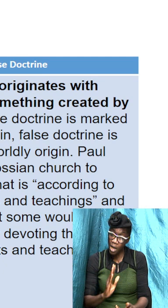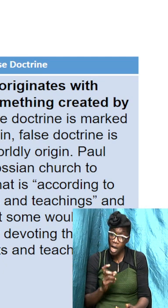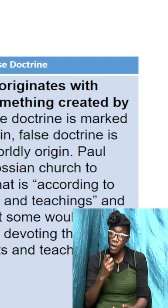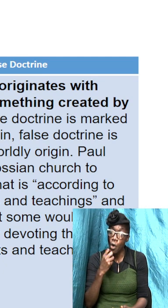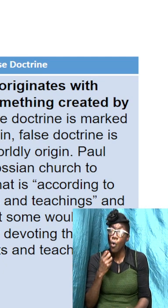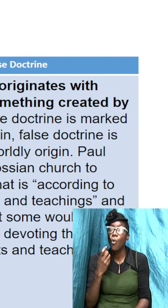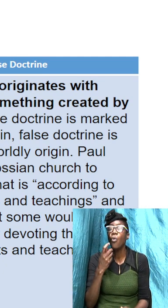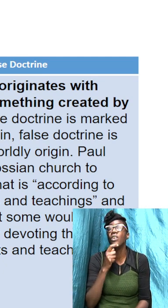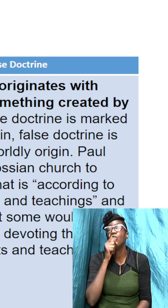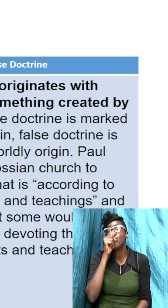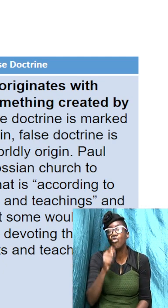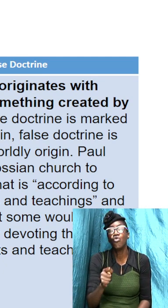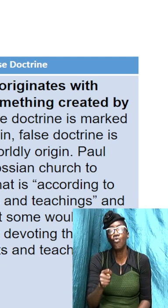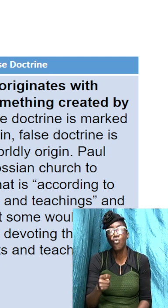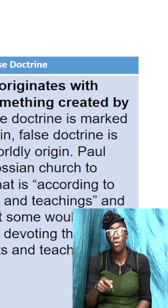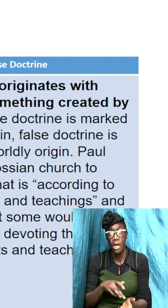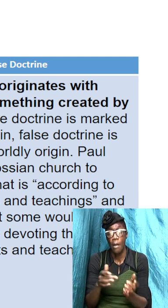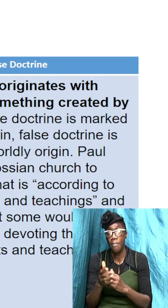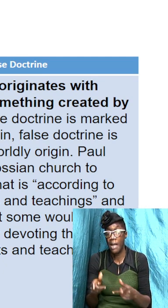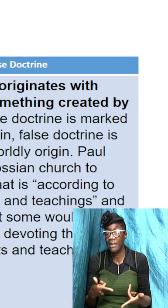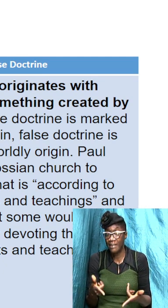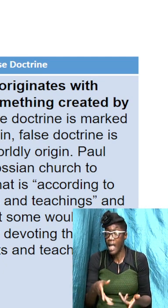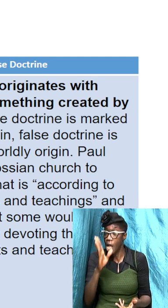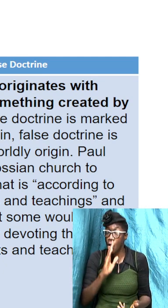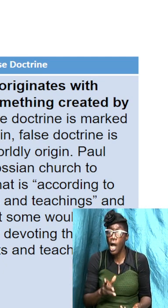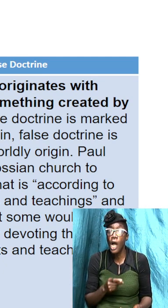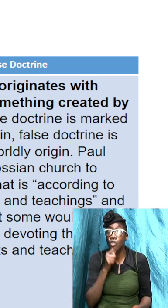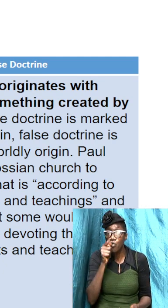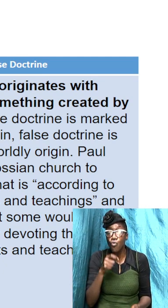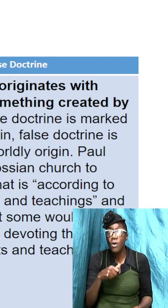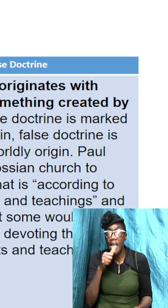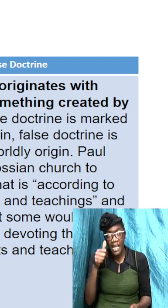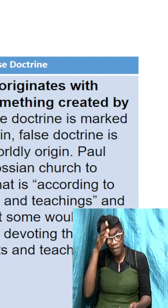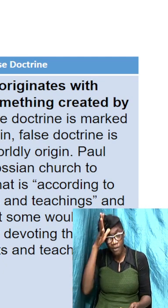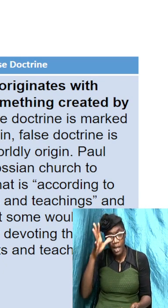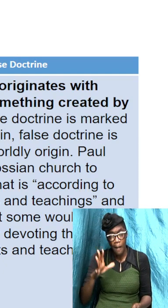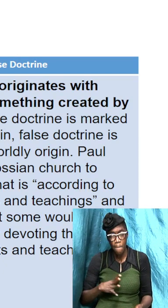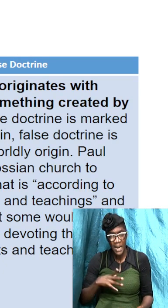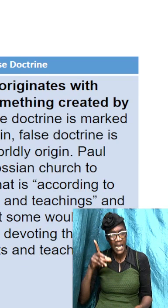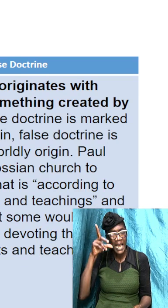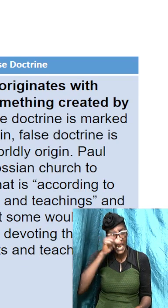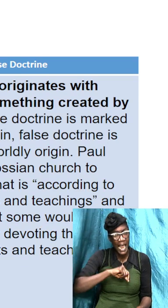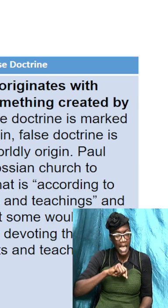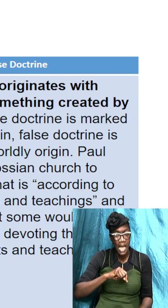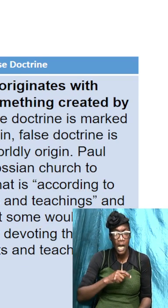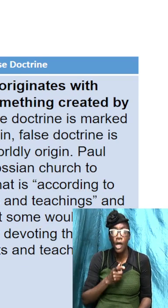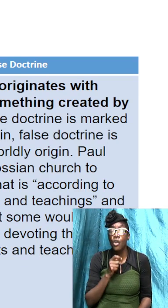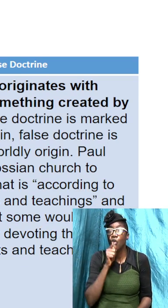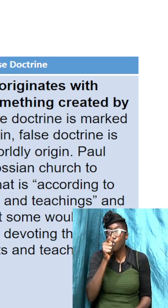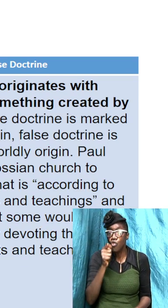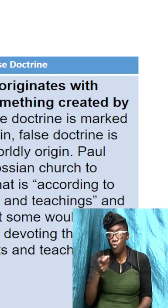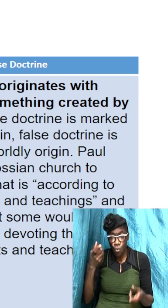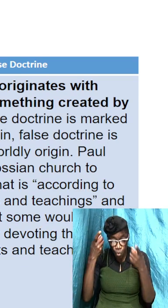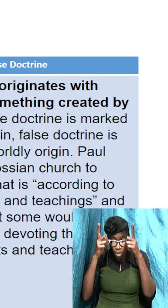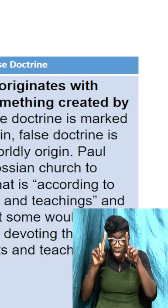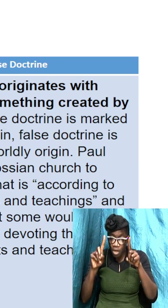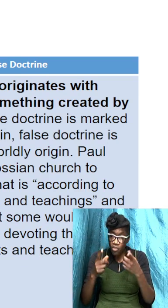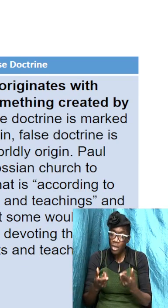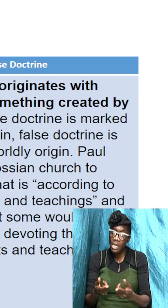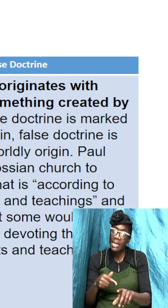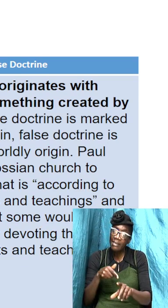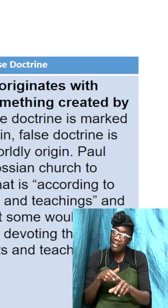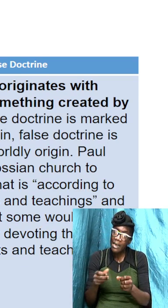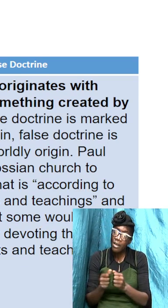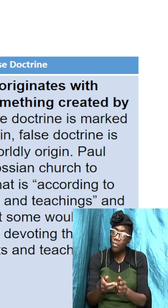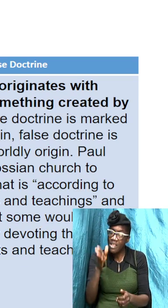Bible said let God be true and every man a liar and true doctrine originates with God